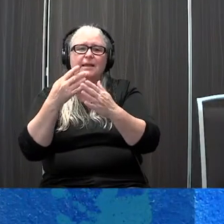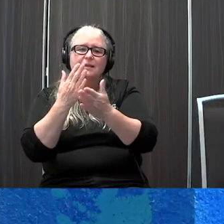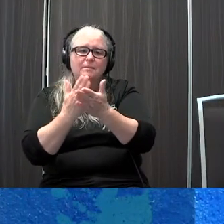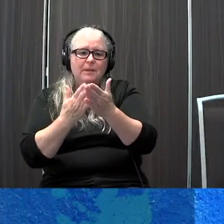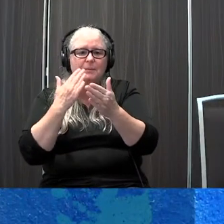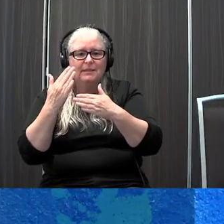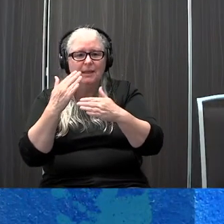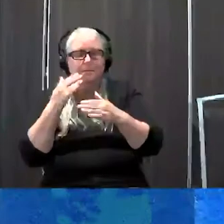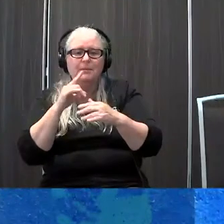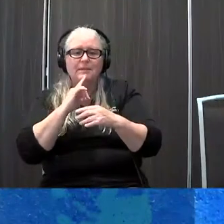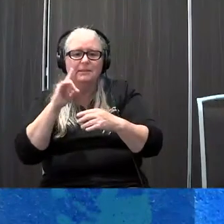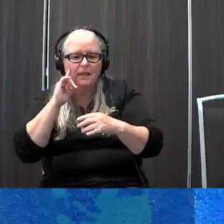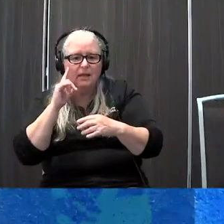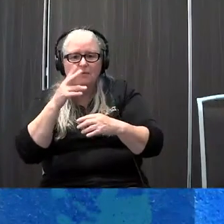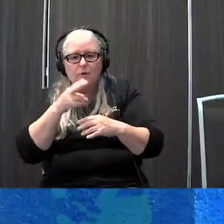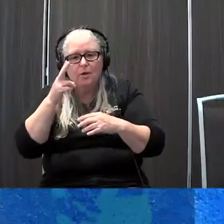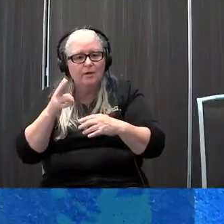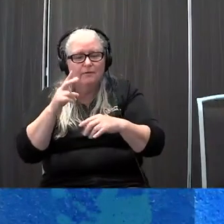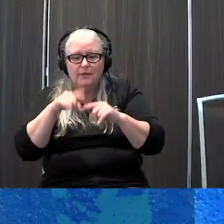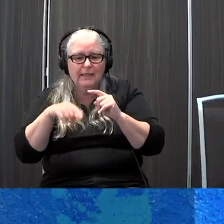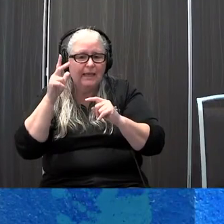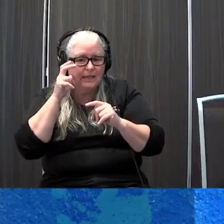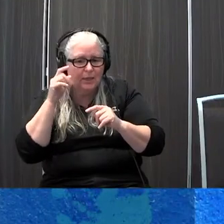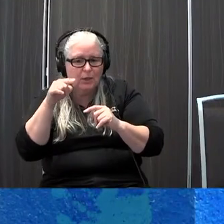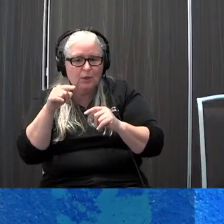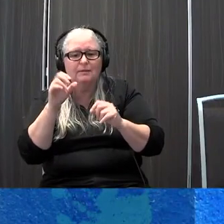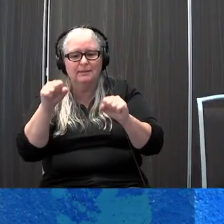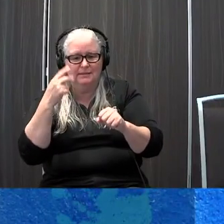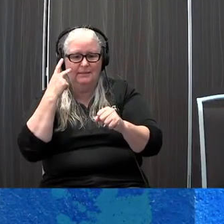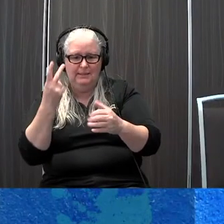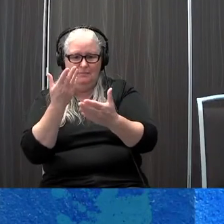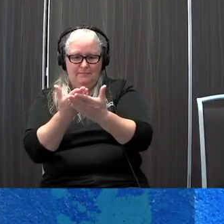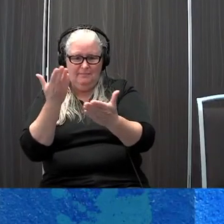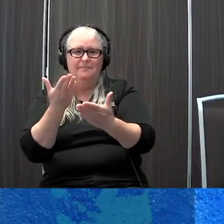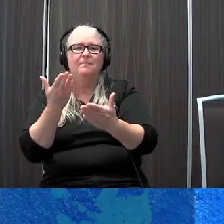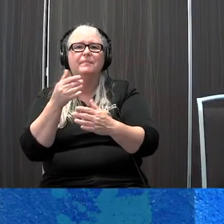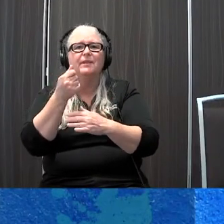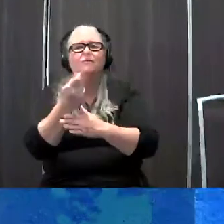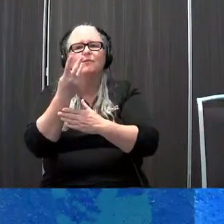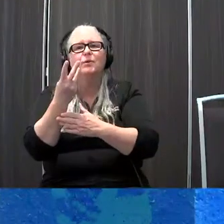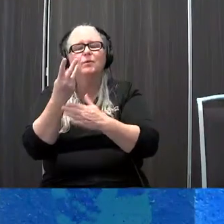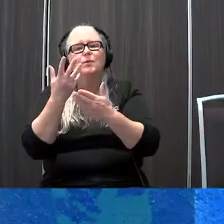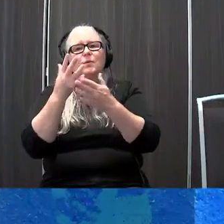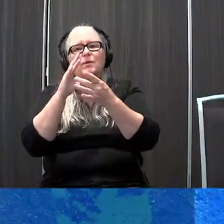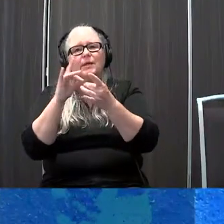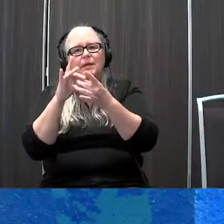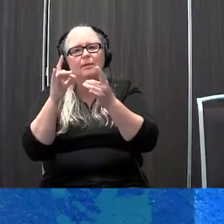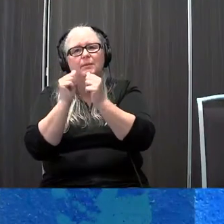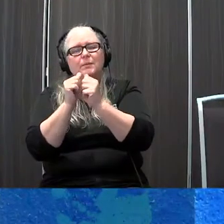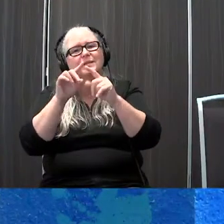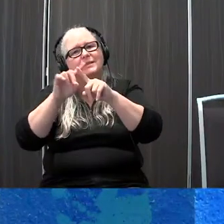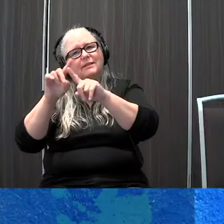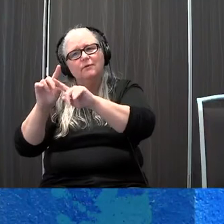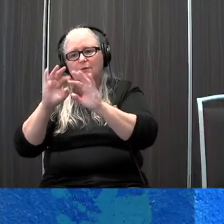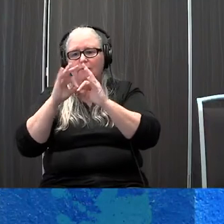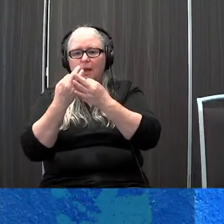not hear the voice output so just a few comments there from families different families with different experiences